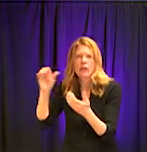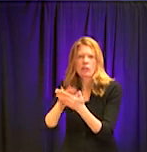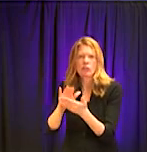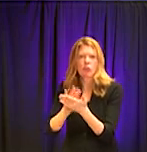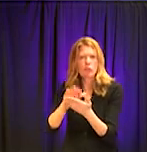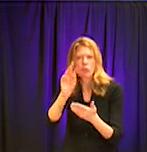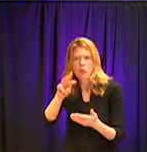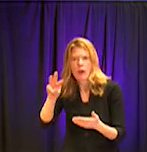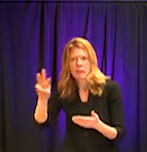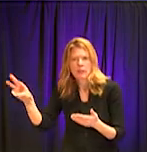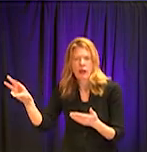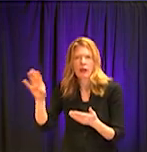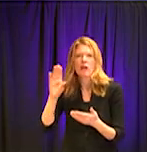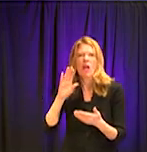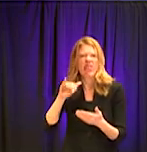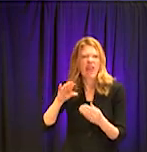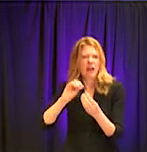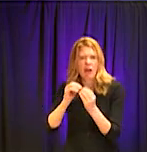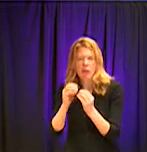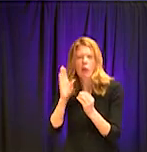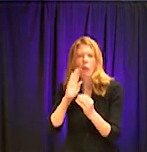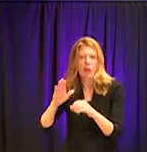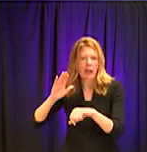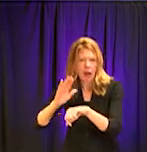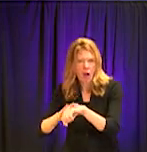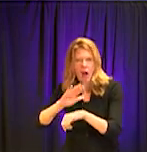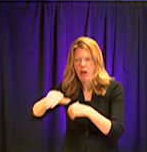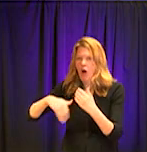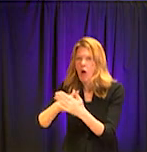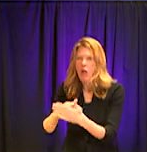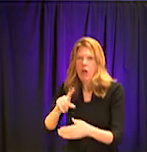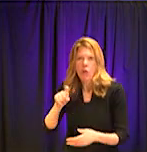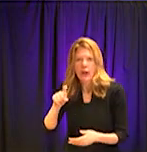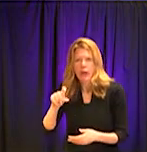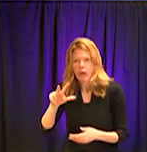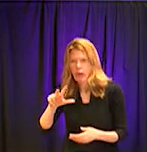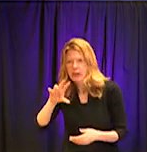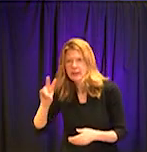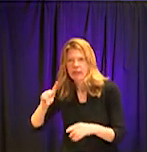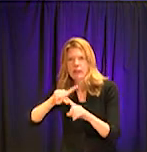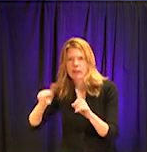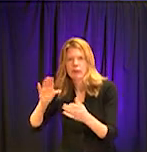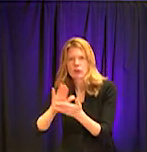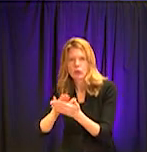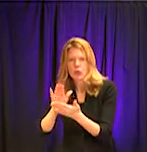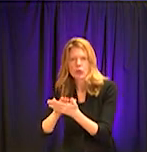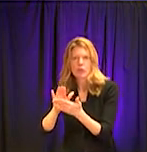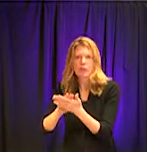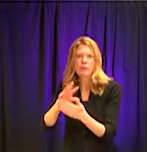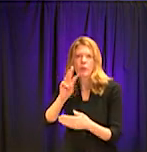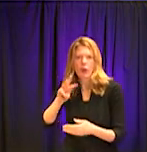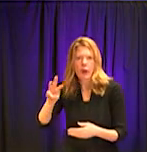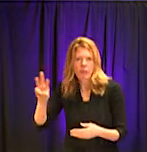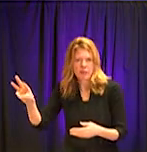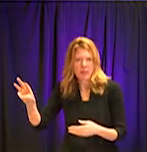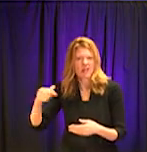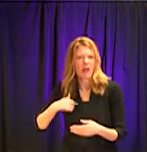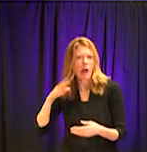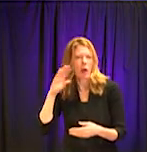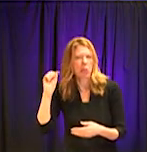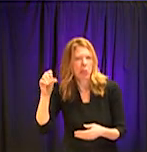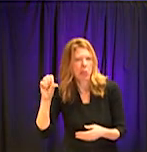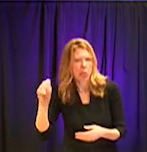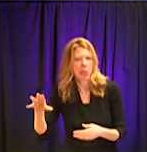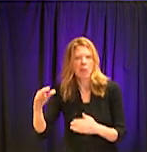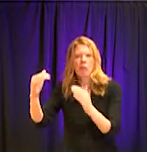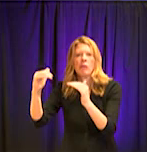website and this number is on all 137 schools website. We have a help desk established for